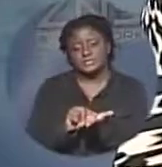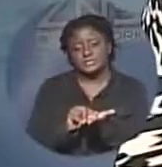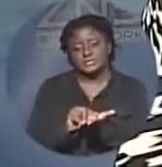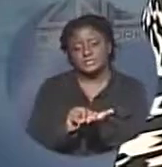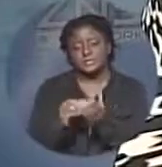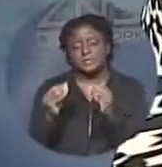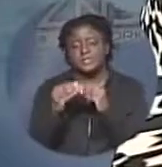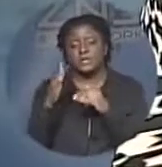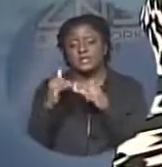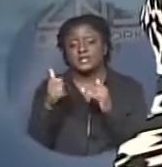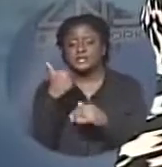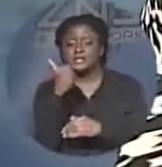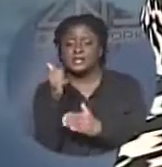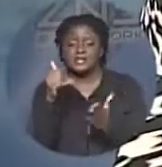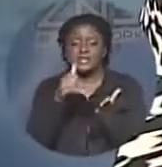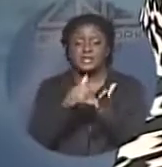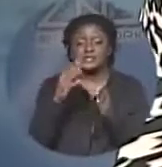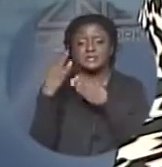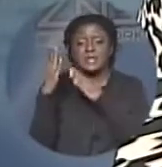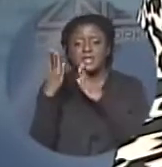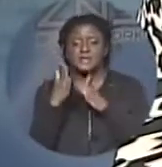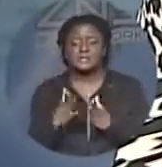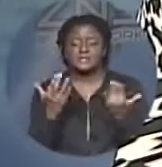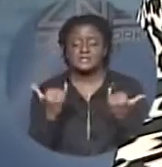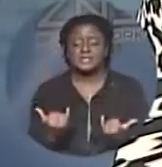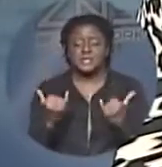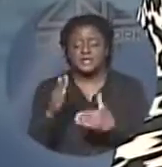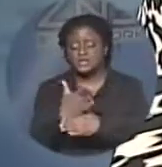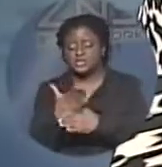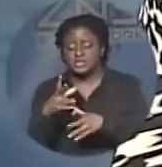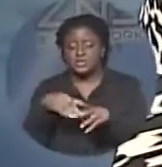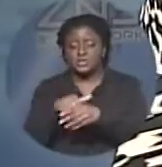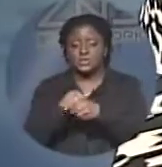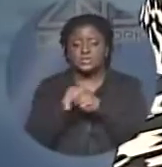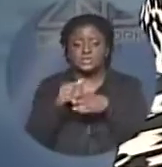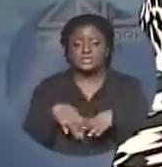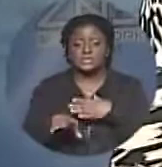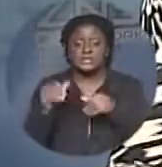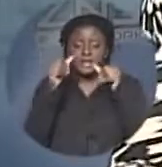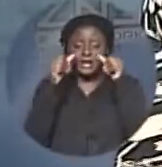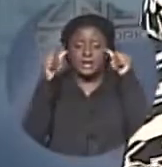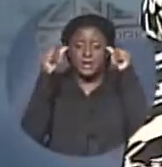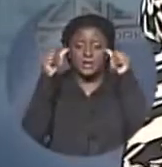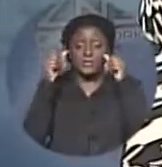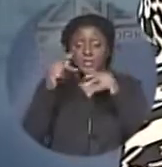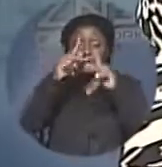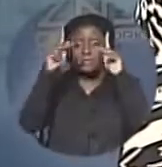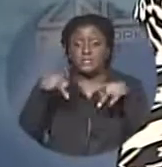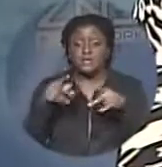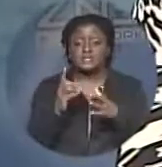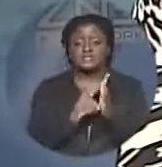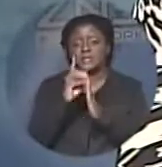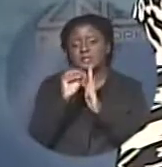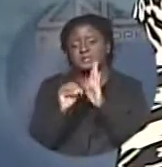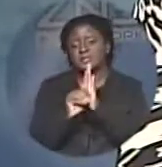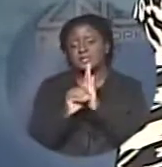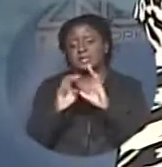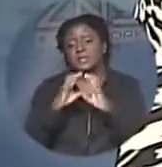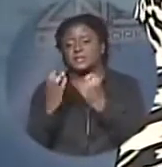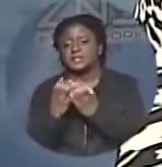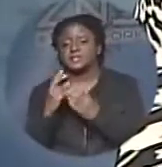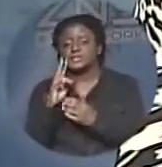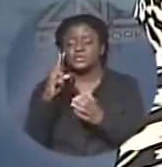More than 10,000 Bahamians are now shareholders in the Arawak Port Development Company. 2,000 of them are government employees